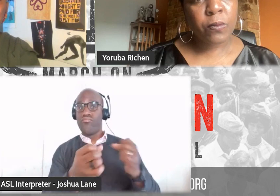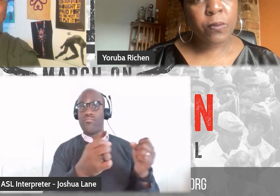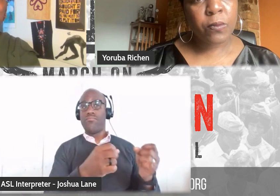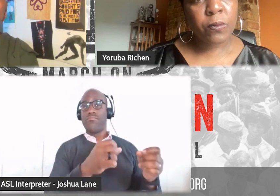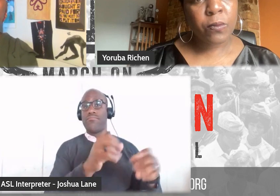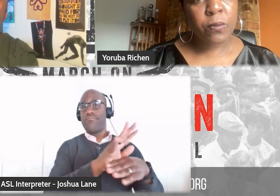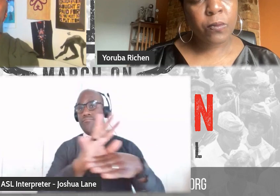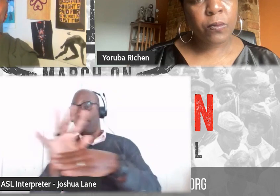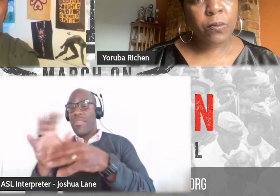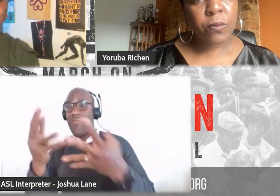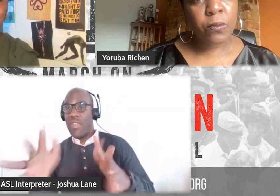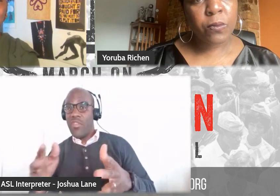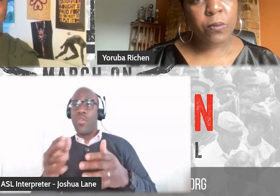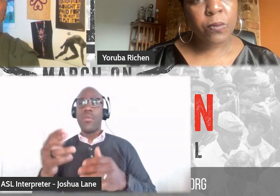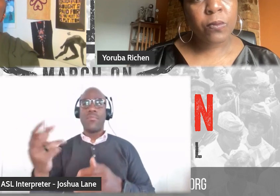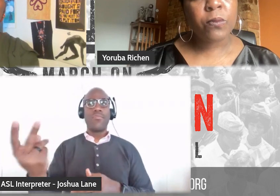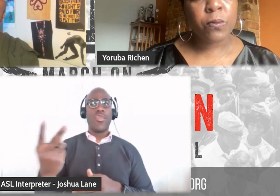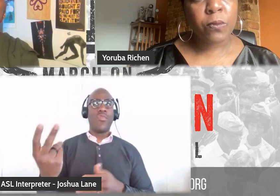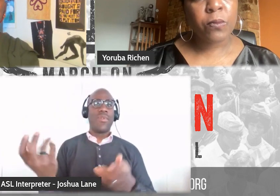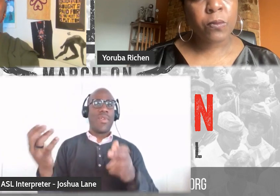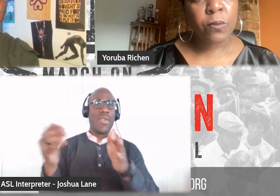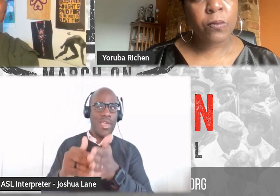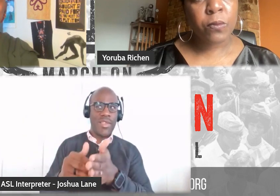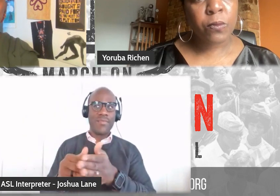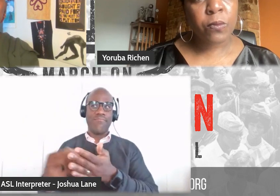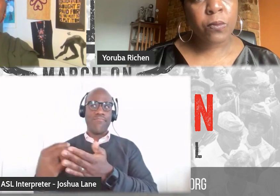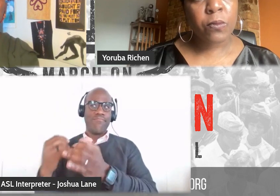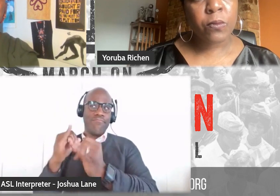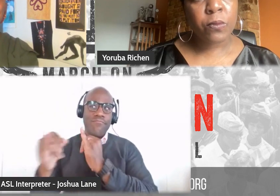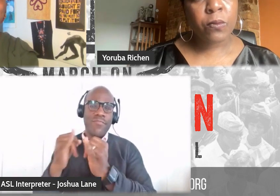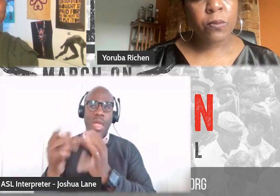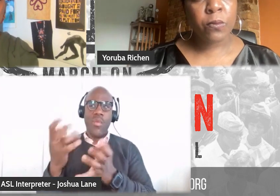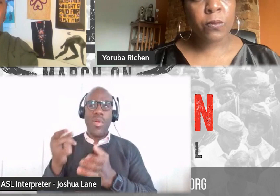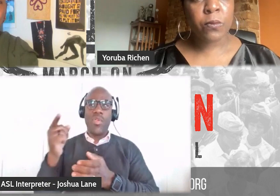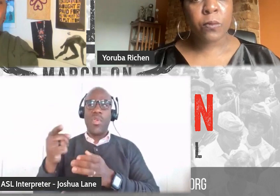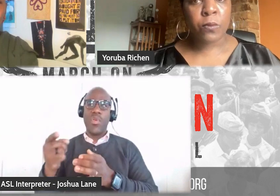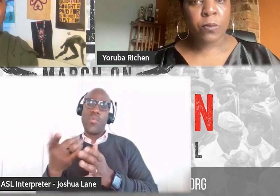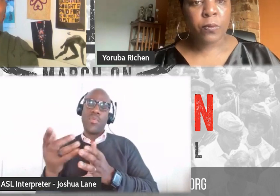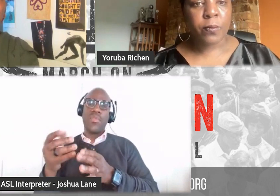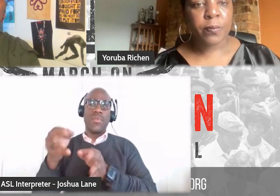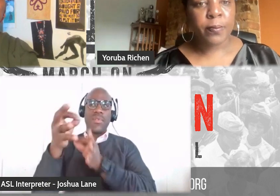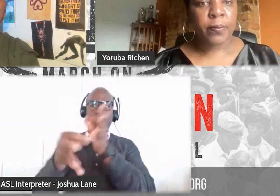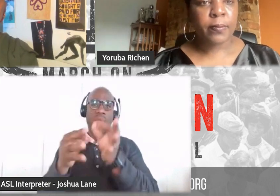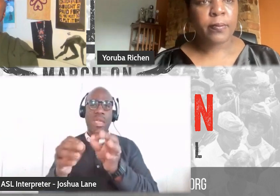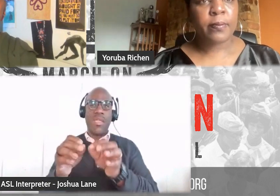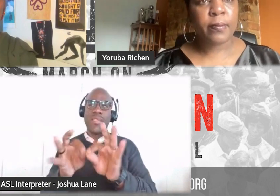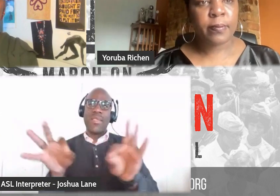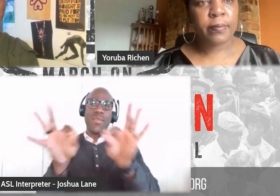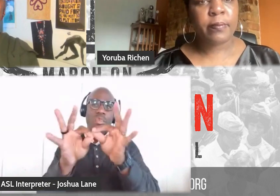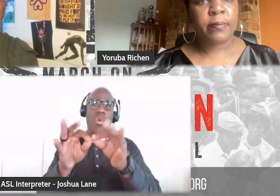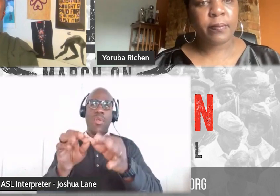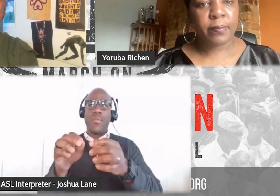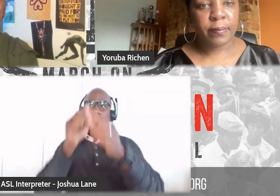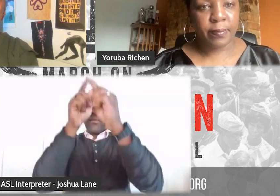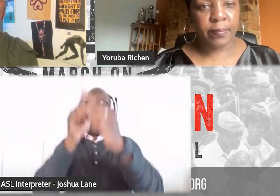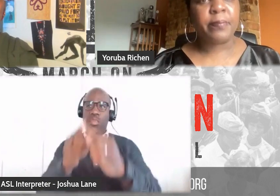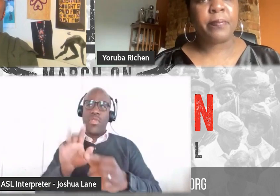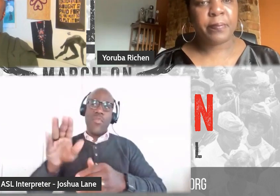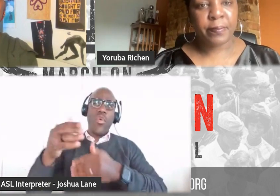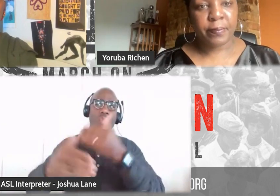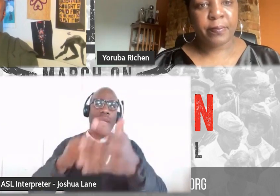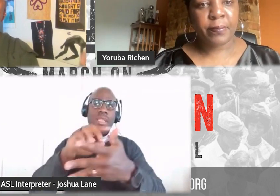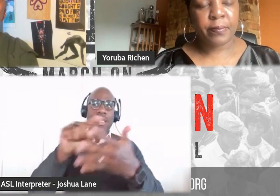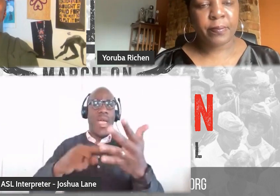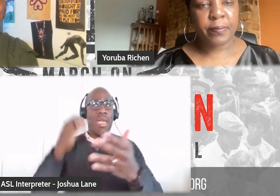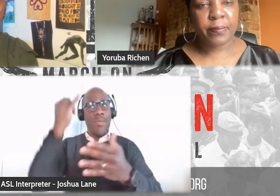key points again of your process when you were putting that together. And I would imagine research was very important in that as